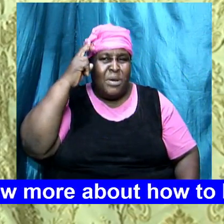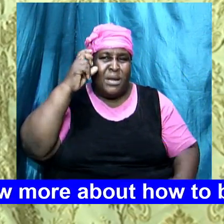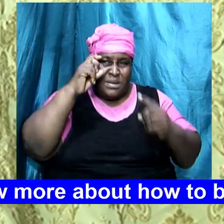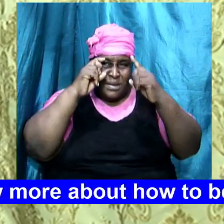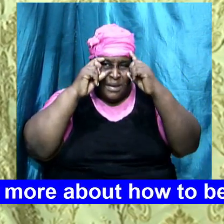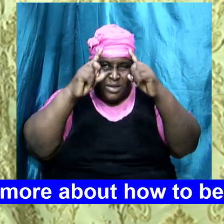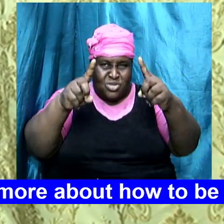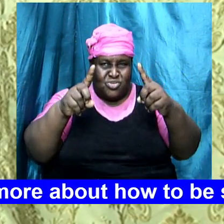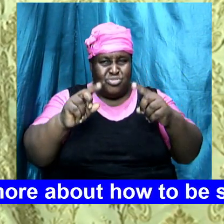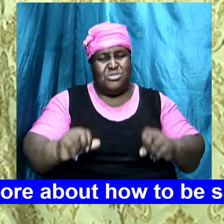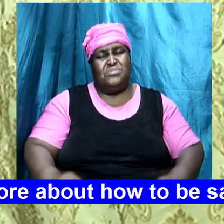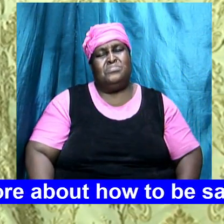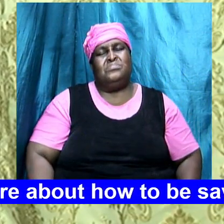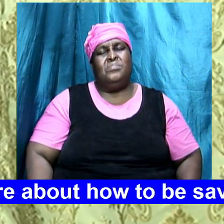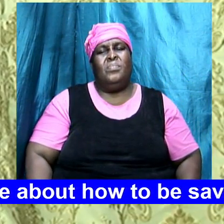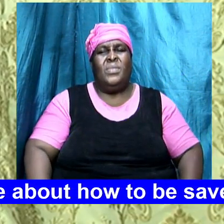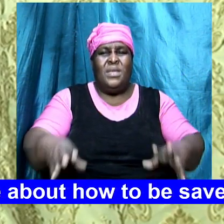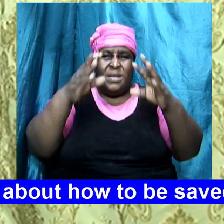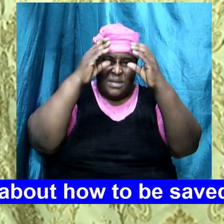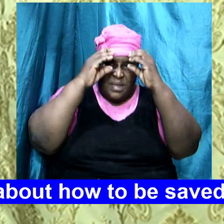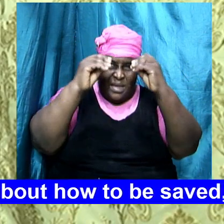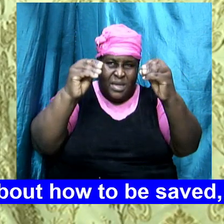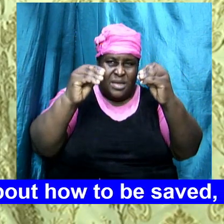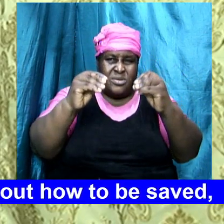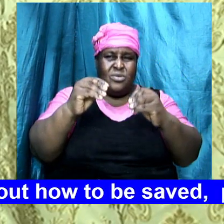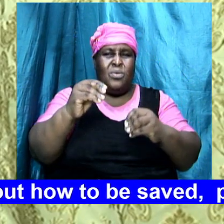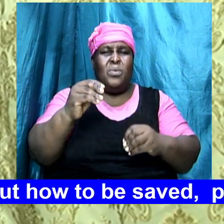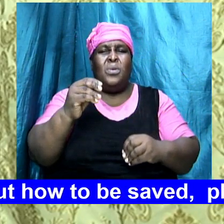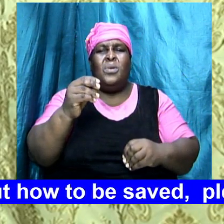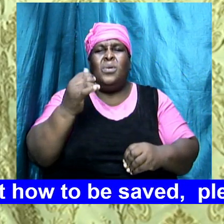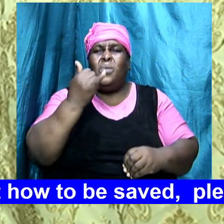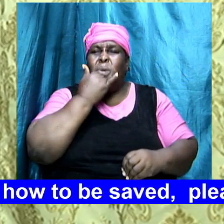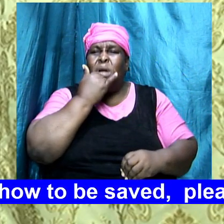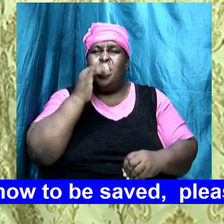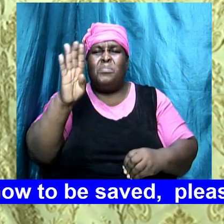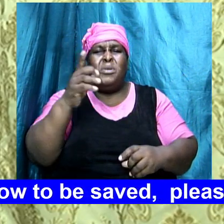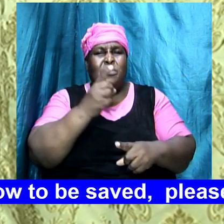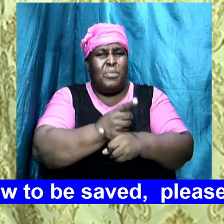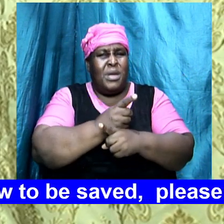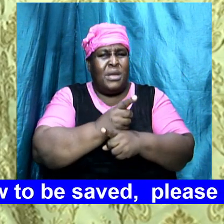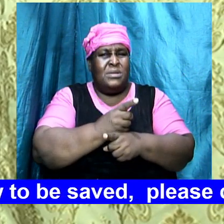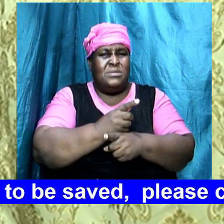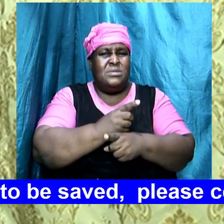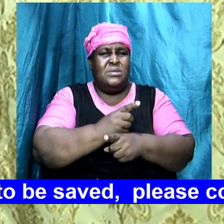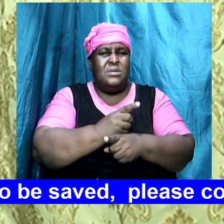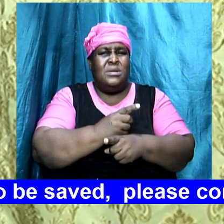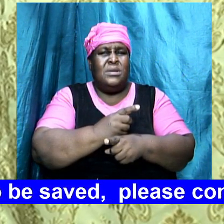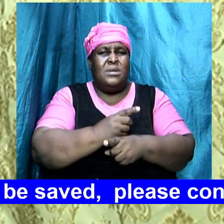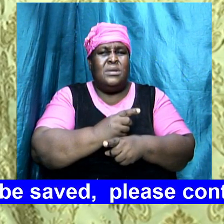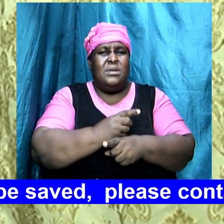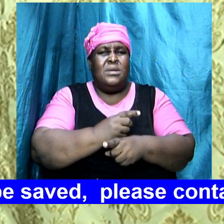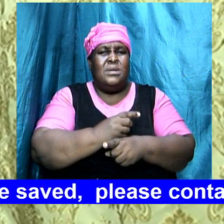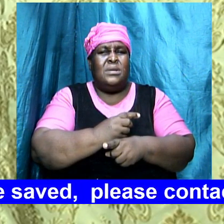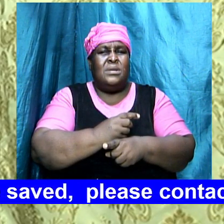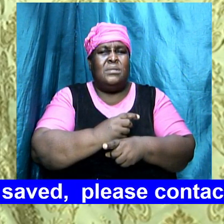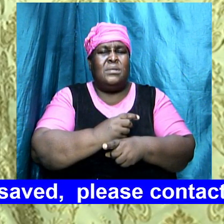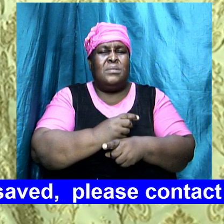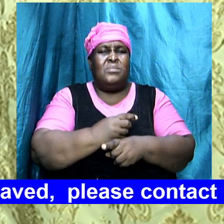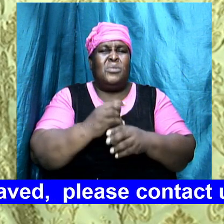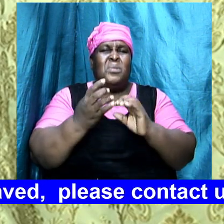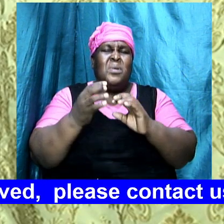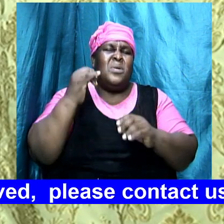teaches you that wrong can be right it promotes covetousness and it